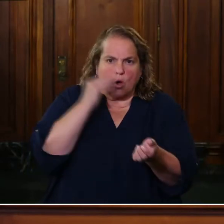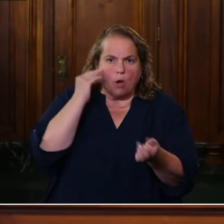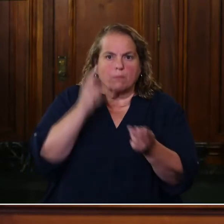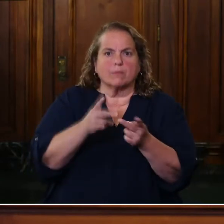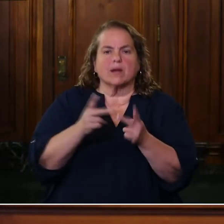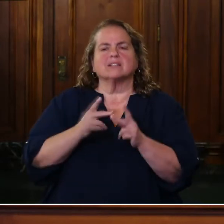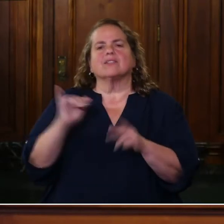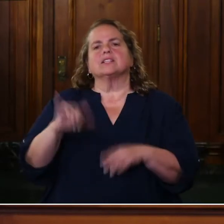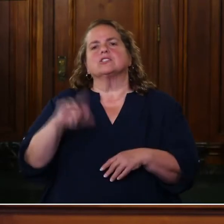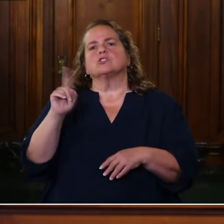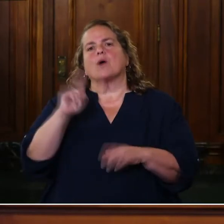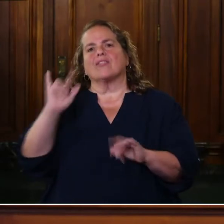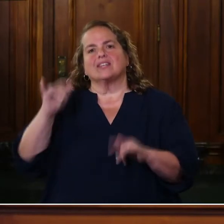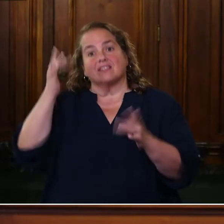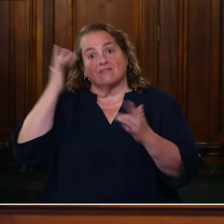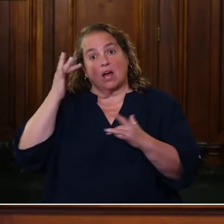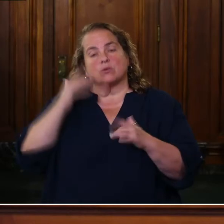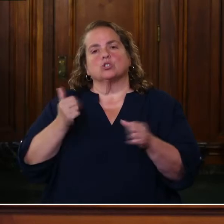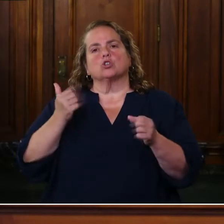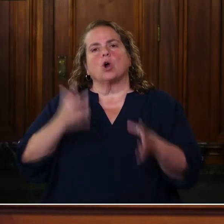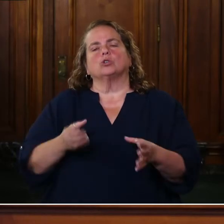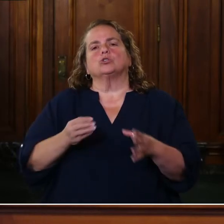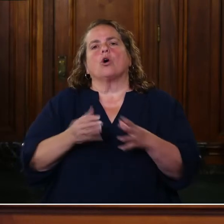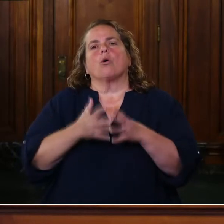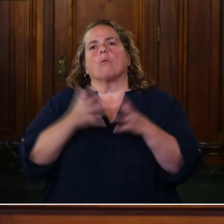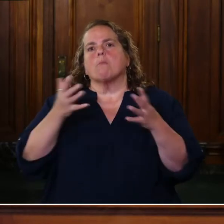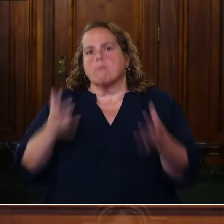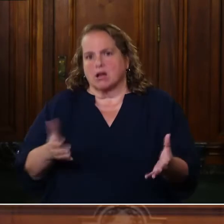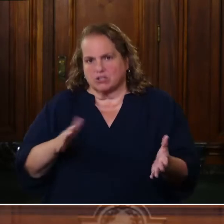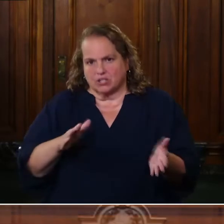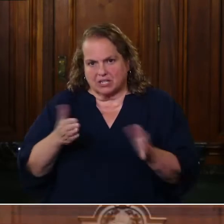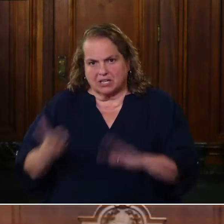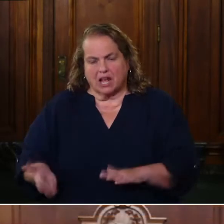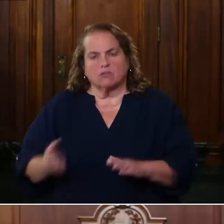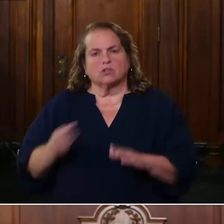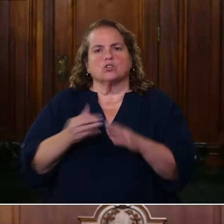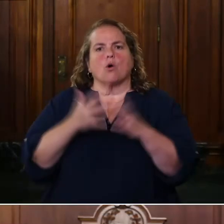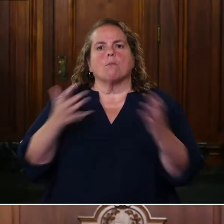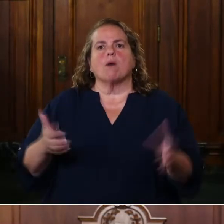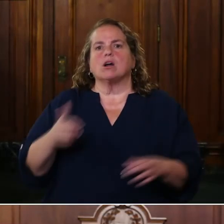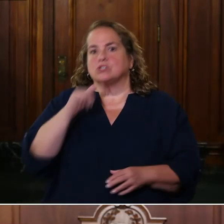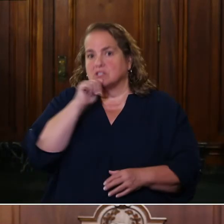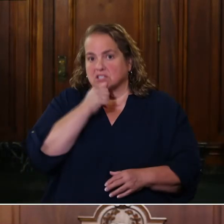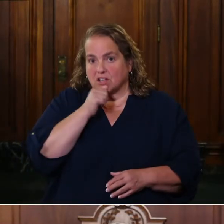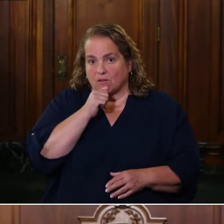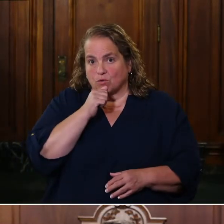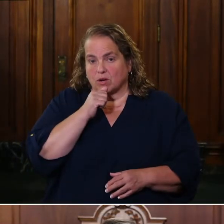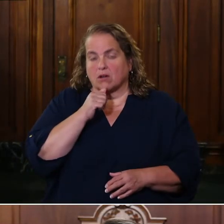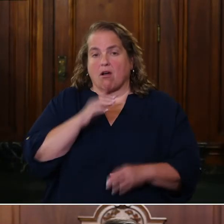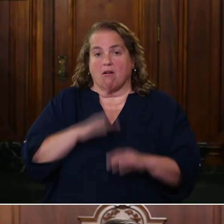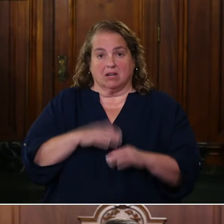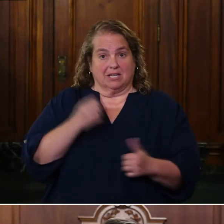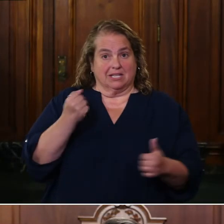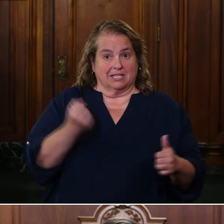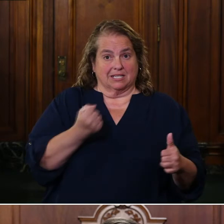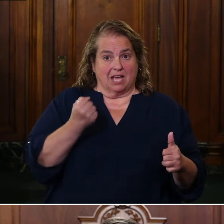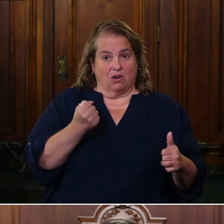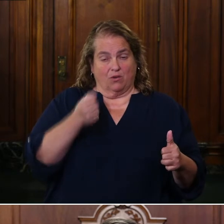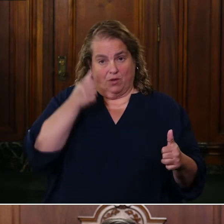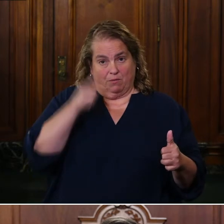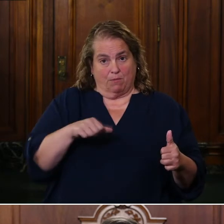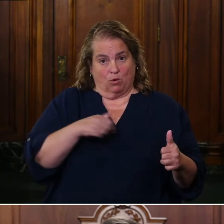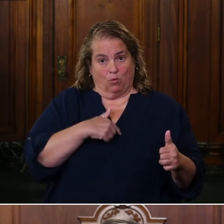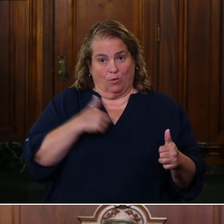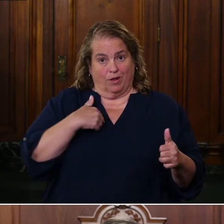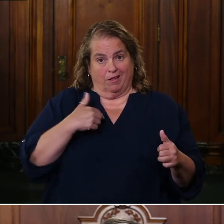this virus causes so much death and so much suffering. On Saturday, remember we lost